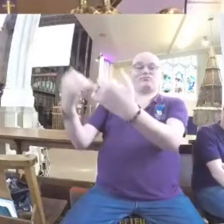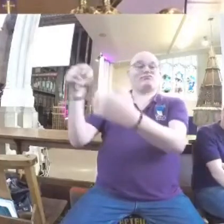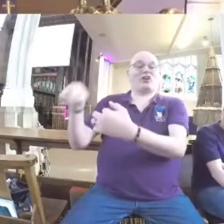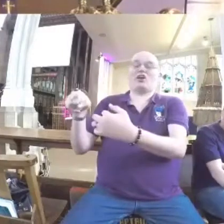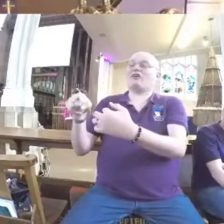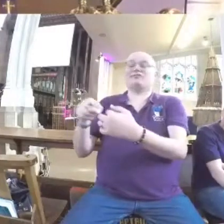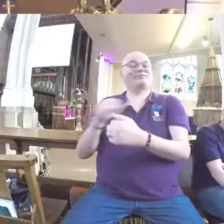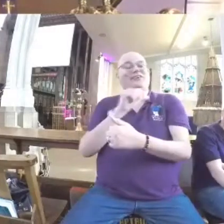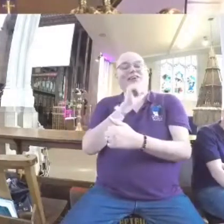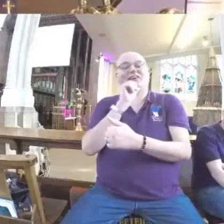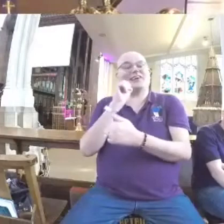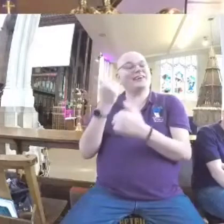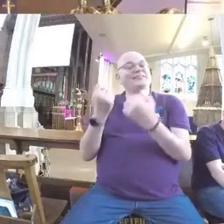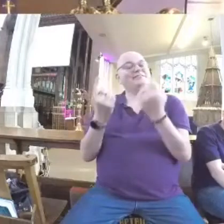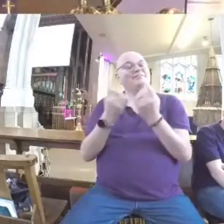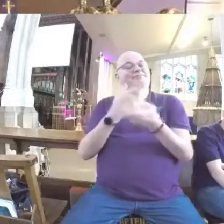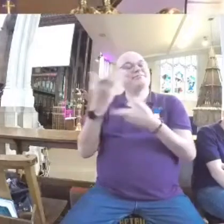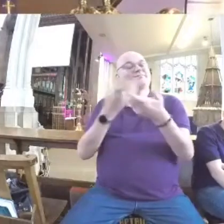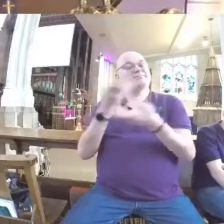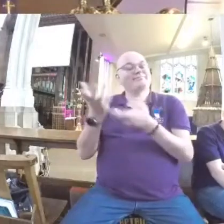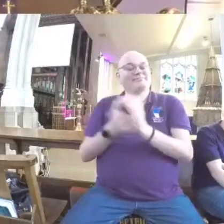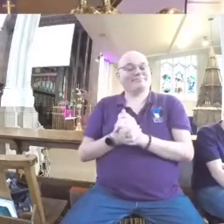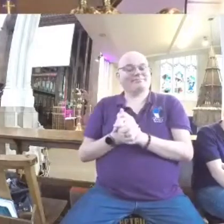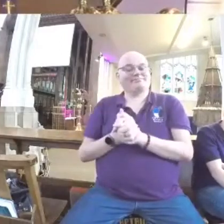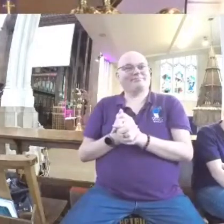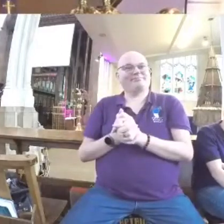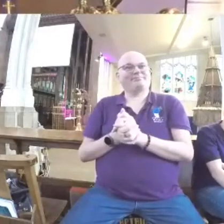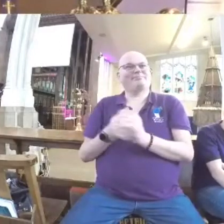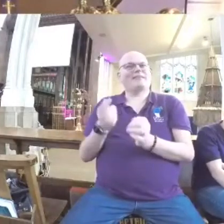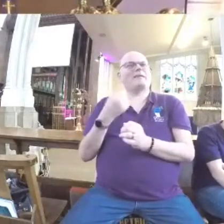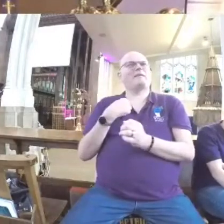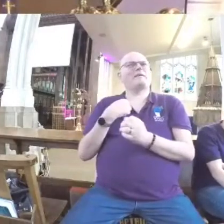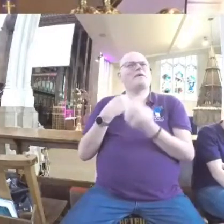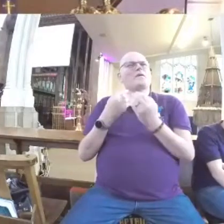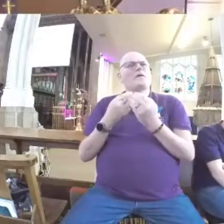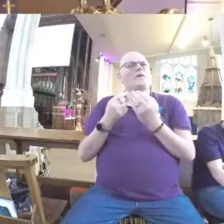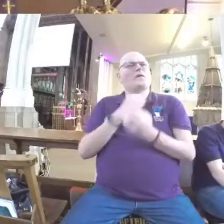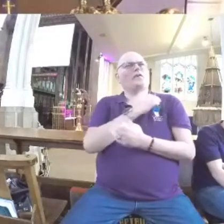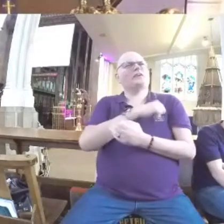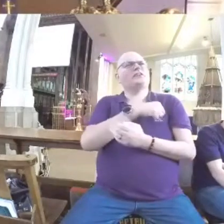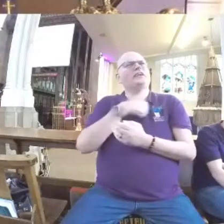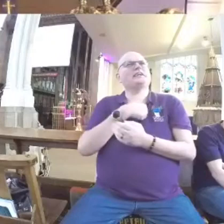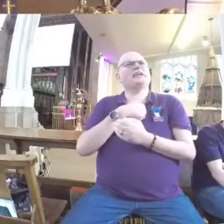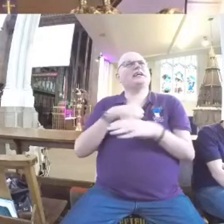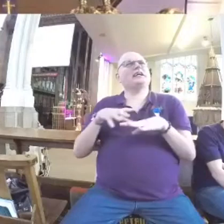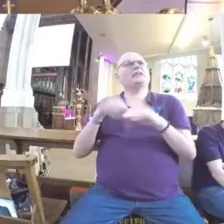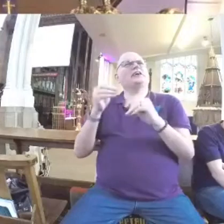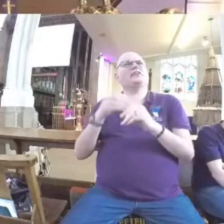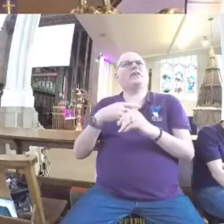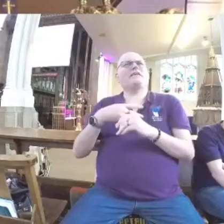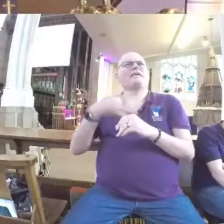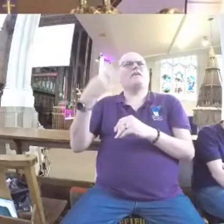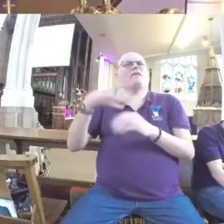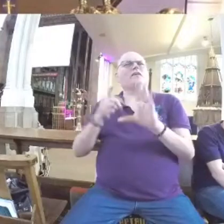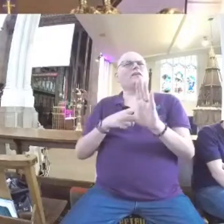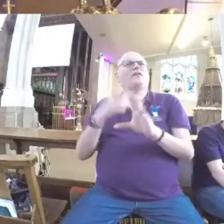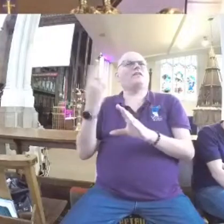a pleasure to be speaking to you this morning. I started exploring Christianity about 14 years ago, so I've not been a lifelong member,